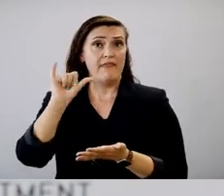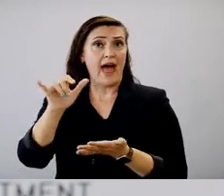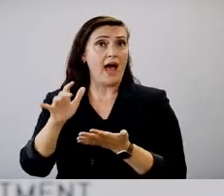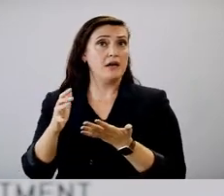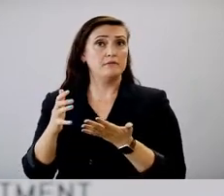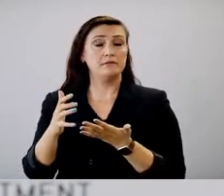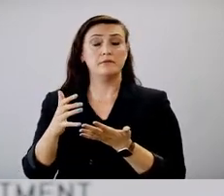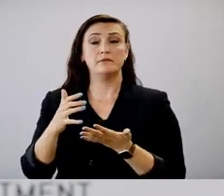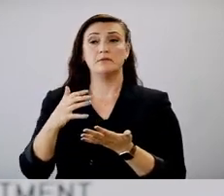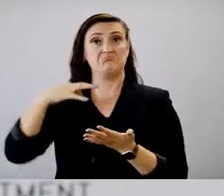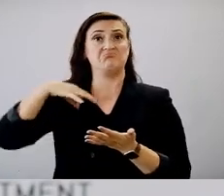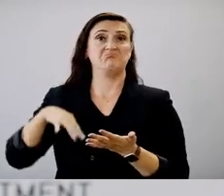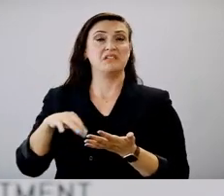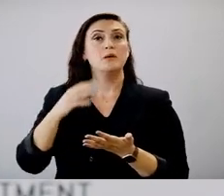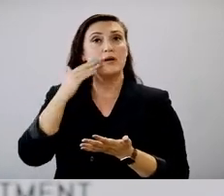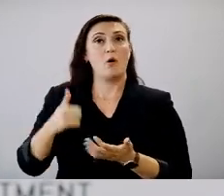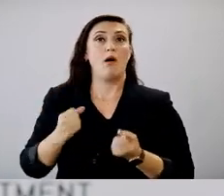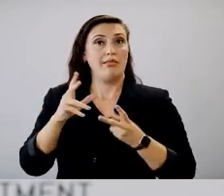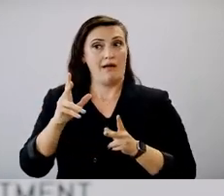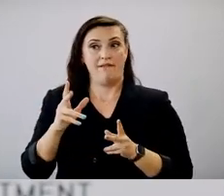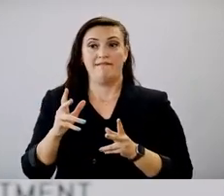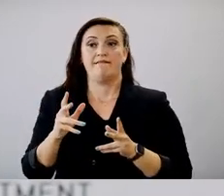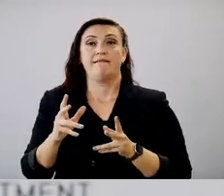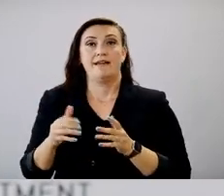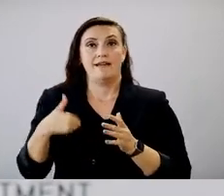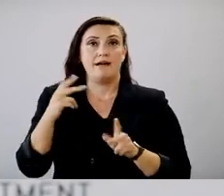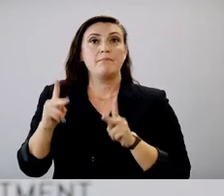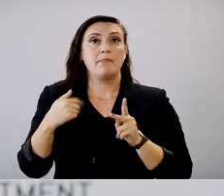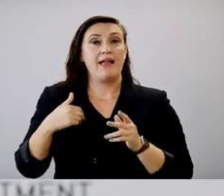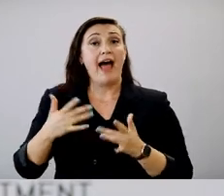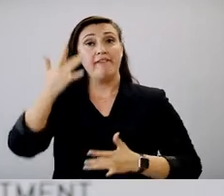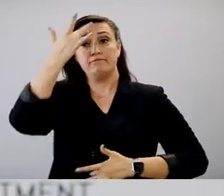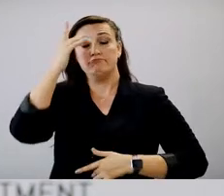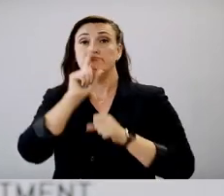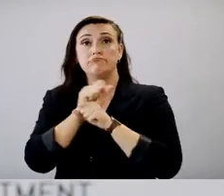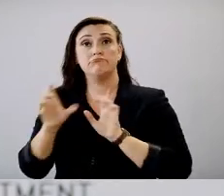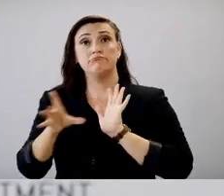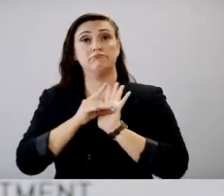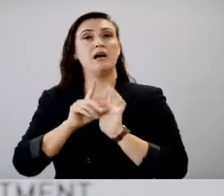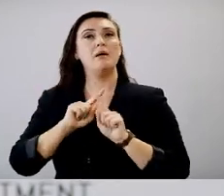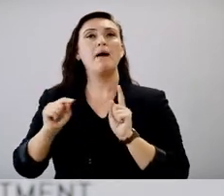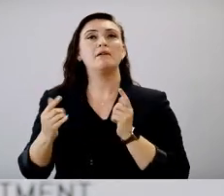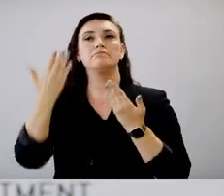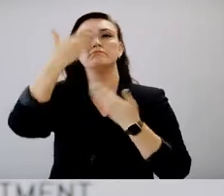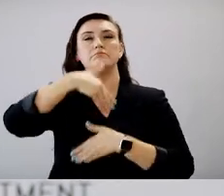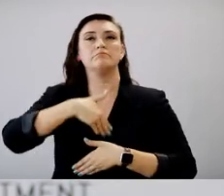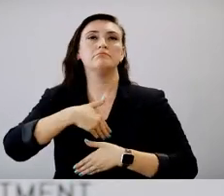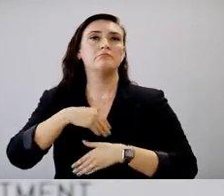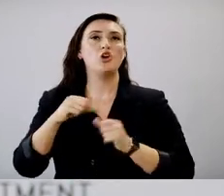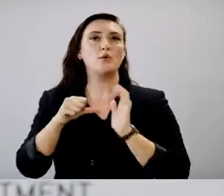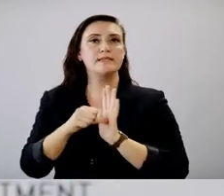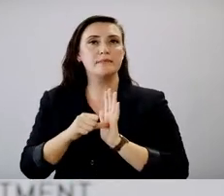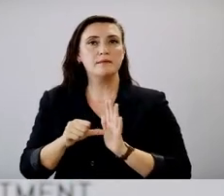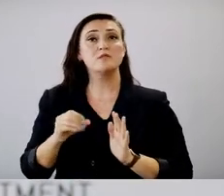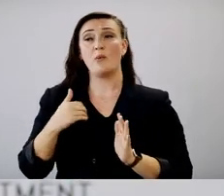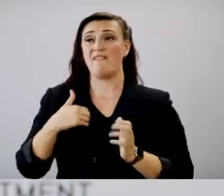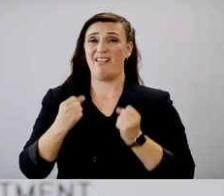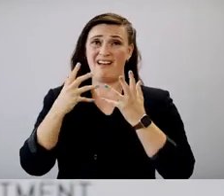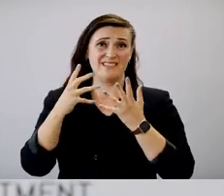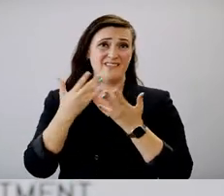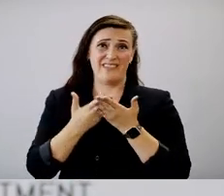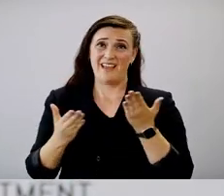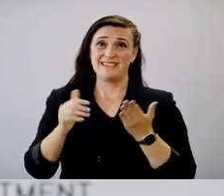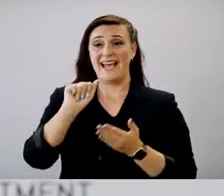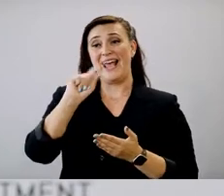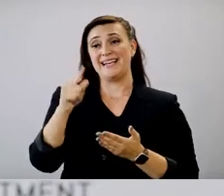of, uh, younger individuals have asymptomatic disease. Um, and so, you know, we've got a lot of tools and resources on our website